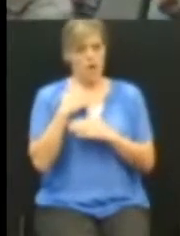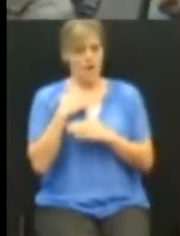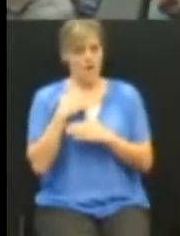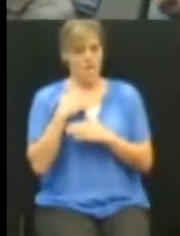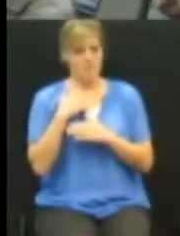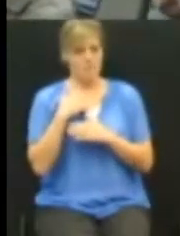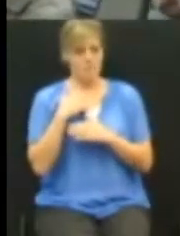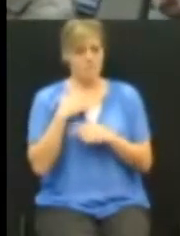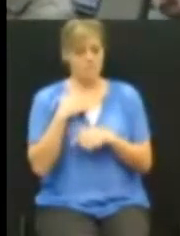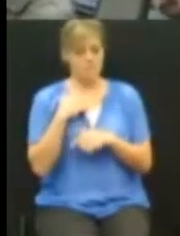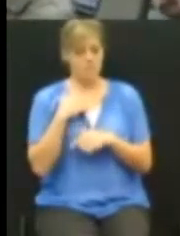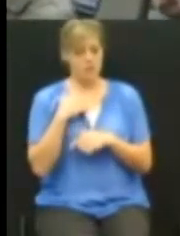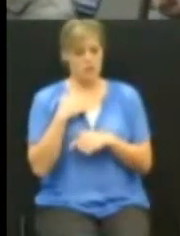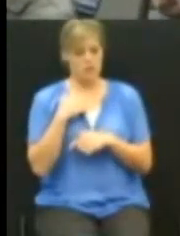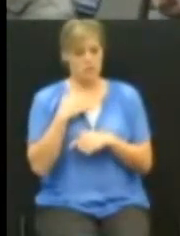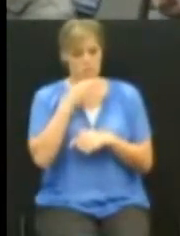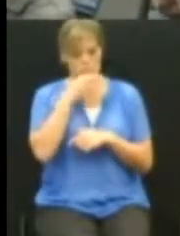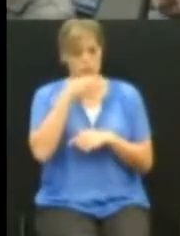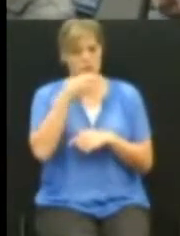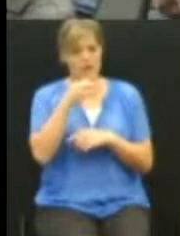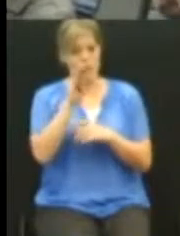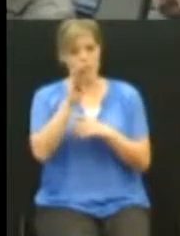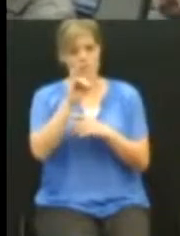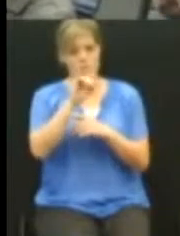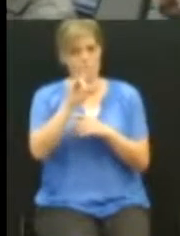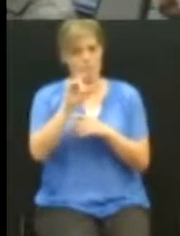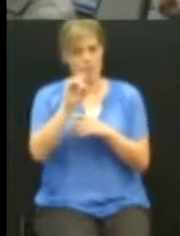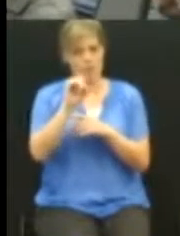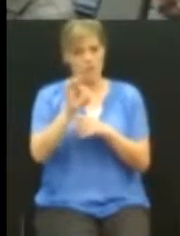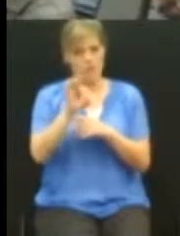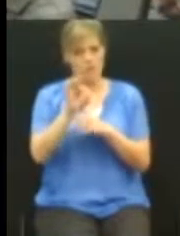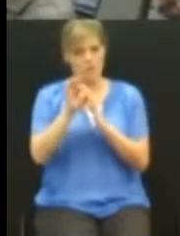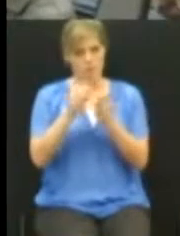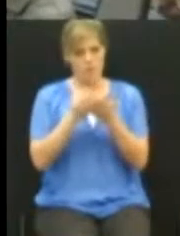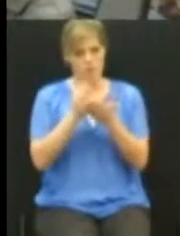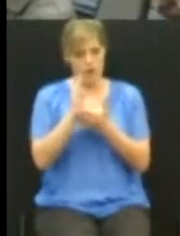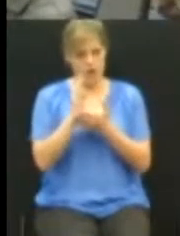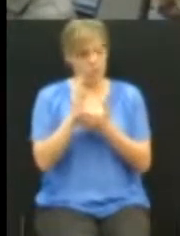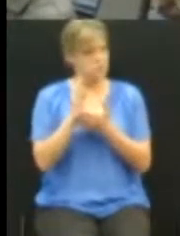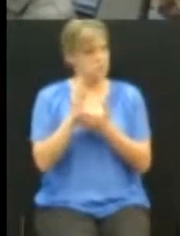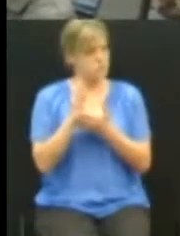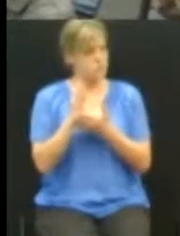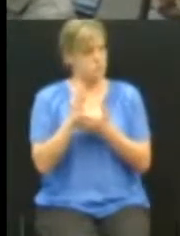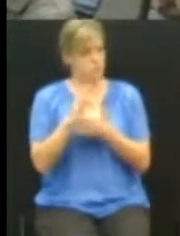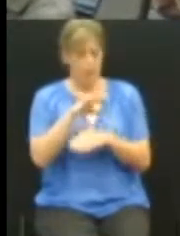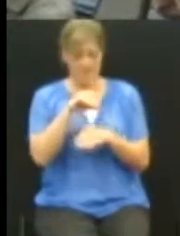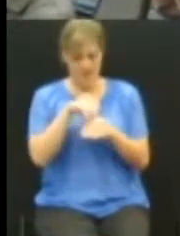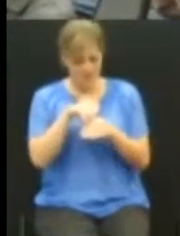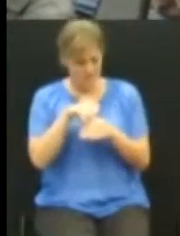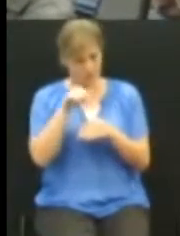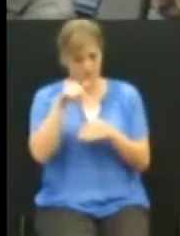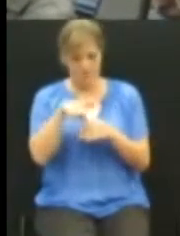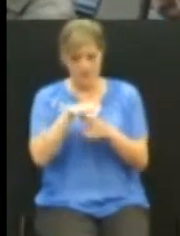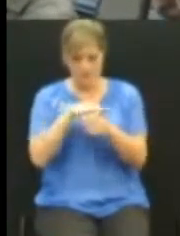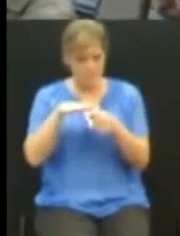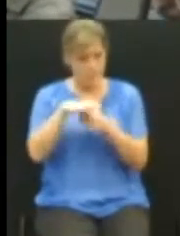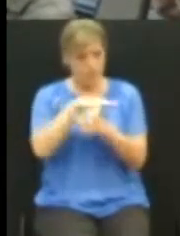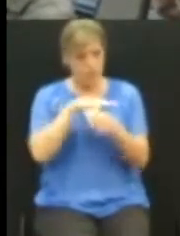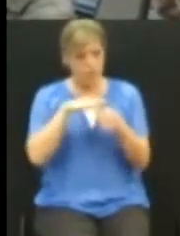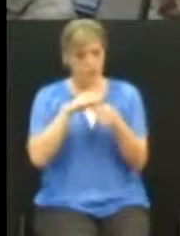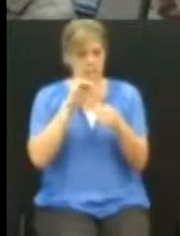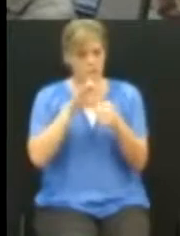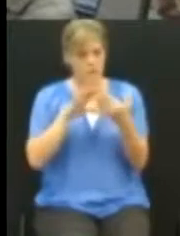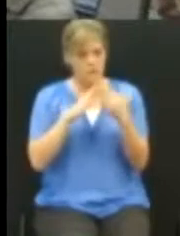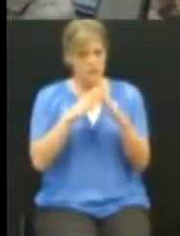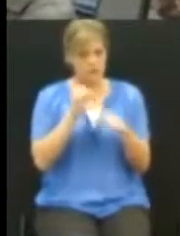thesis, this Pocatello Bill of Rights, and do hereby enact our duly entitled rights within the incorporated municipality of the city of